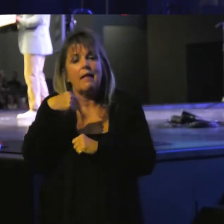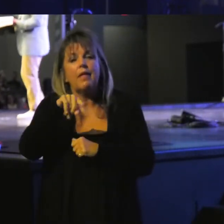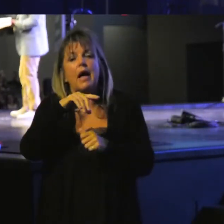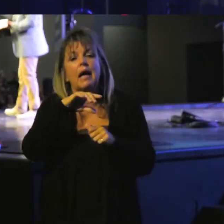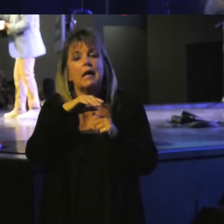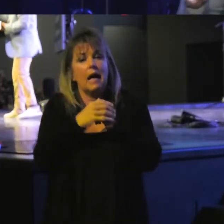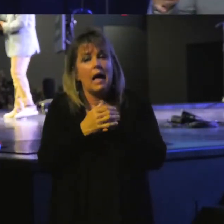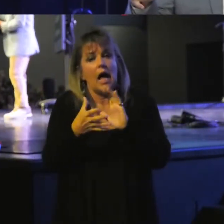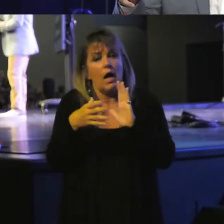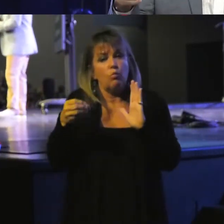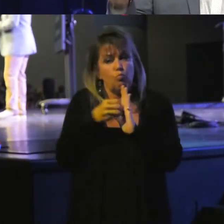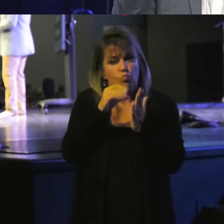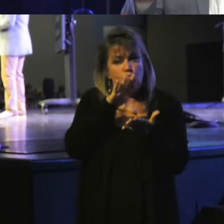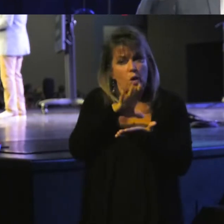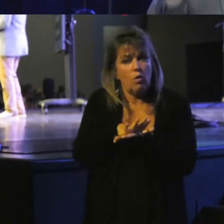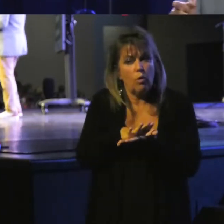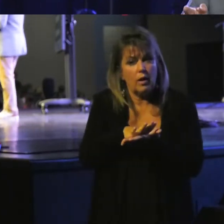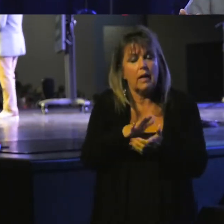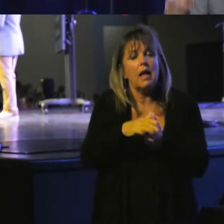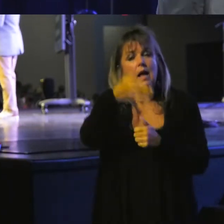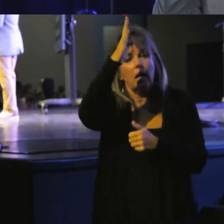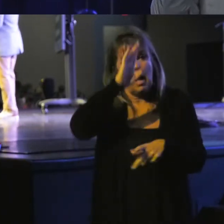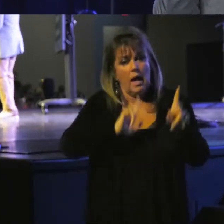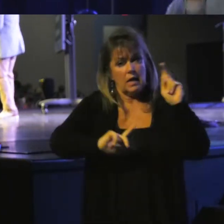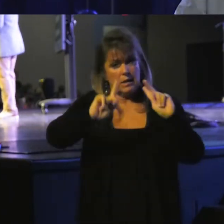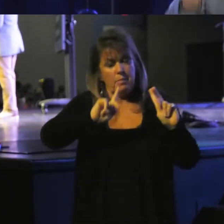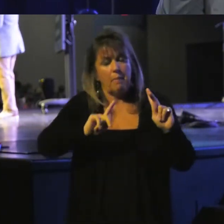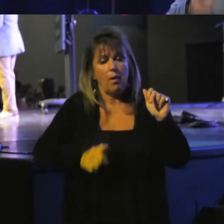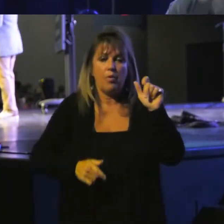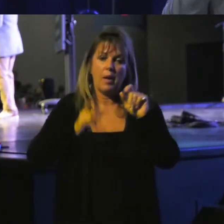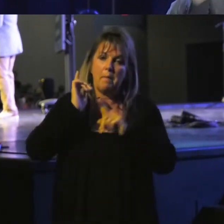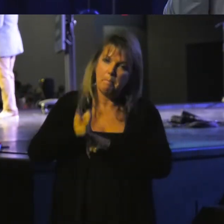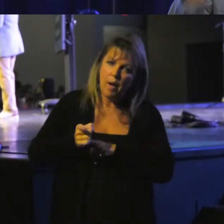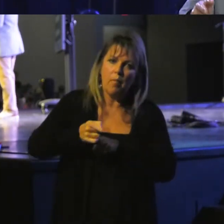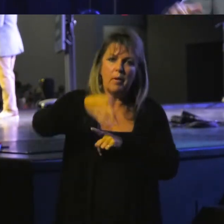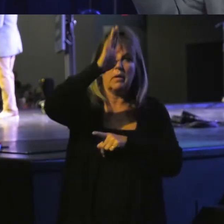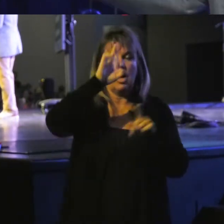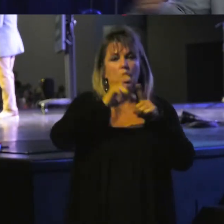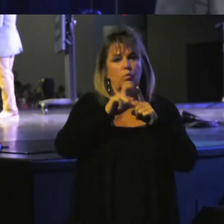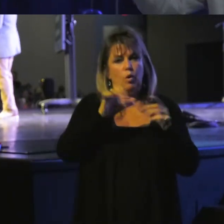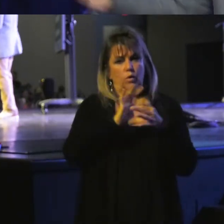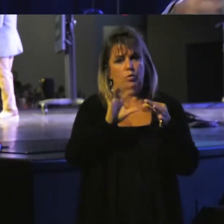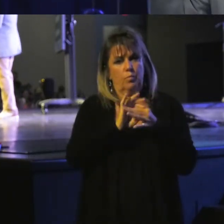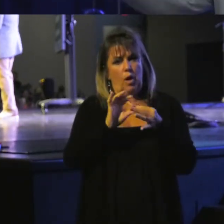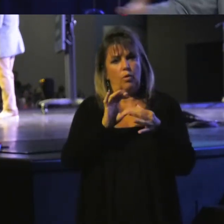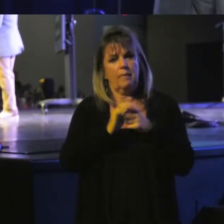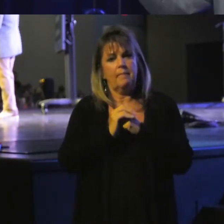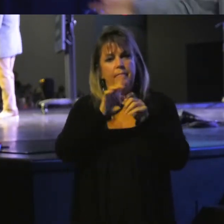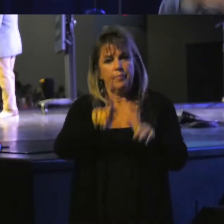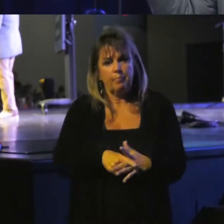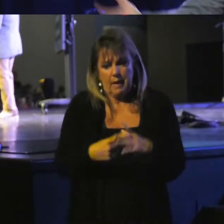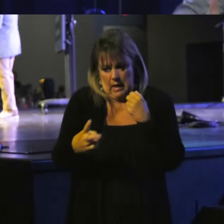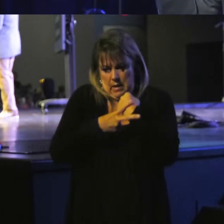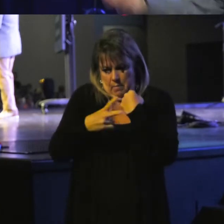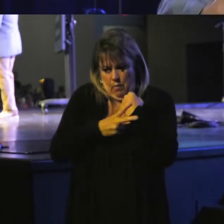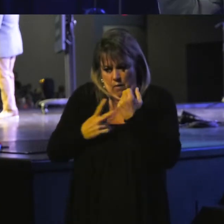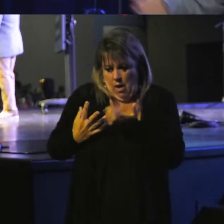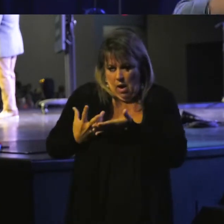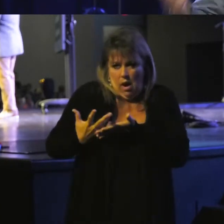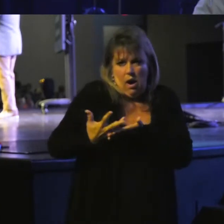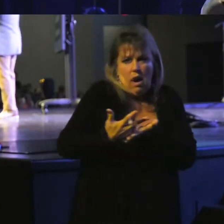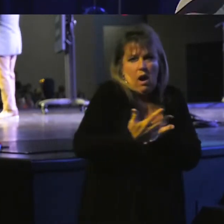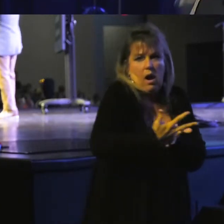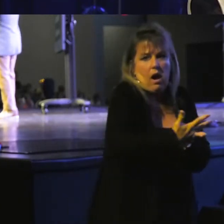recorded it. It also proves that God's people, the moment God's Word was spoken, began to preserve it and collect it